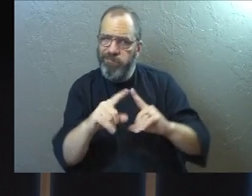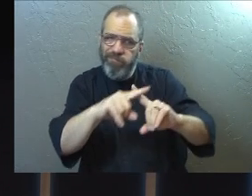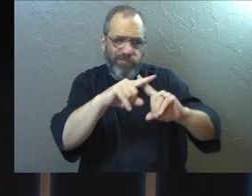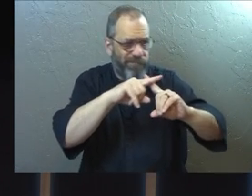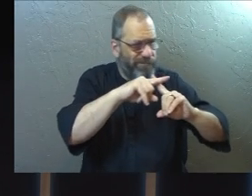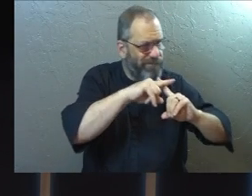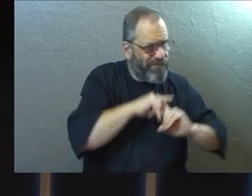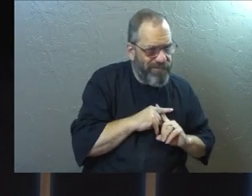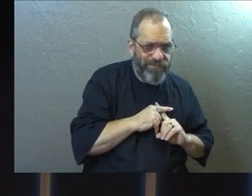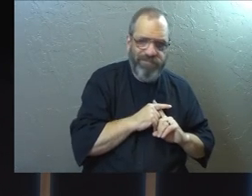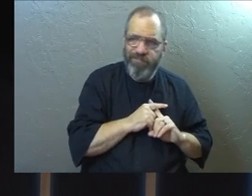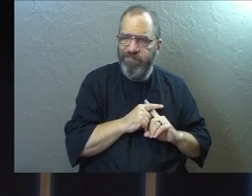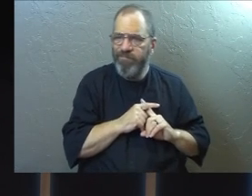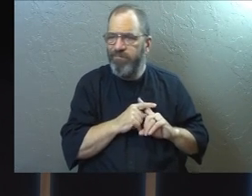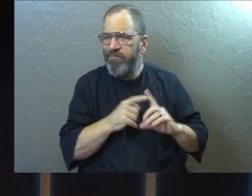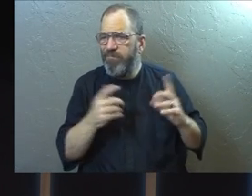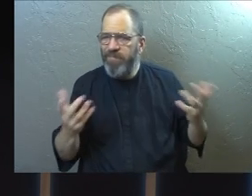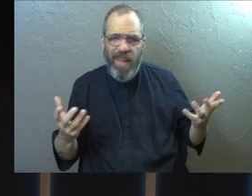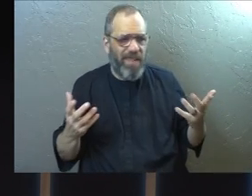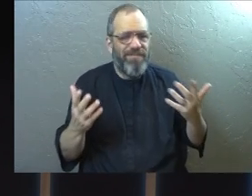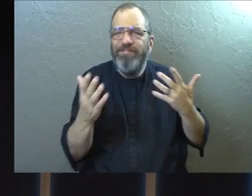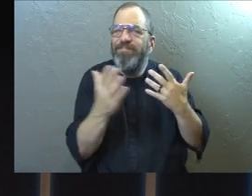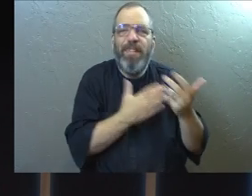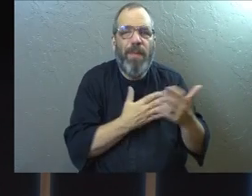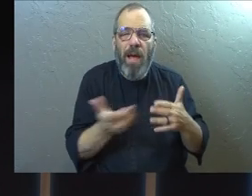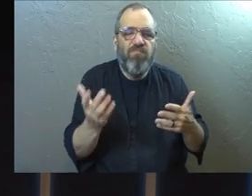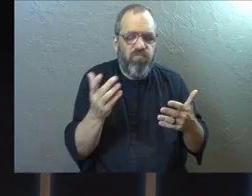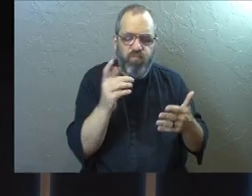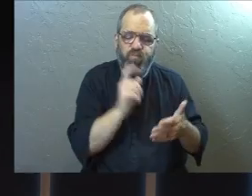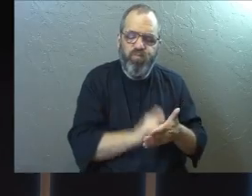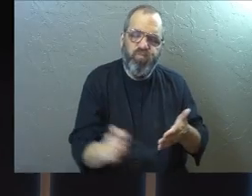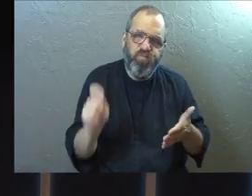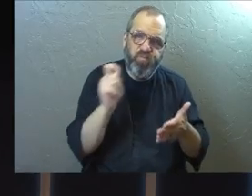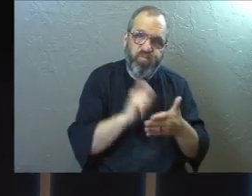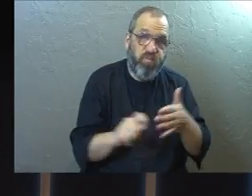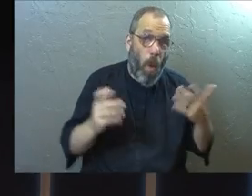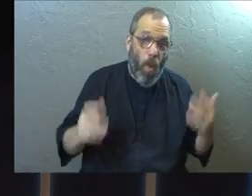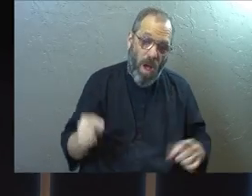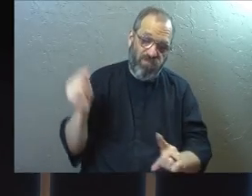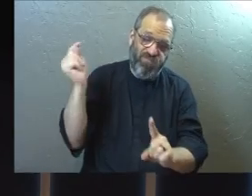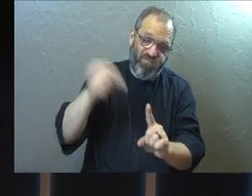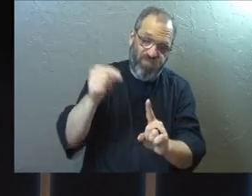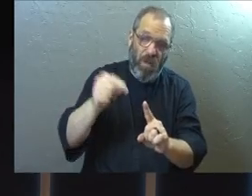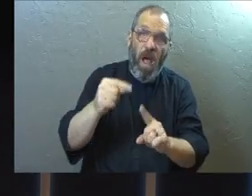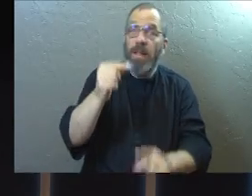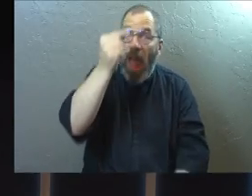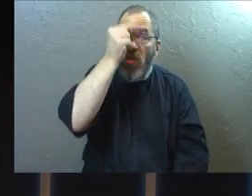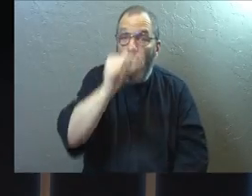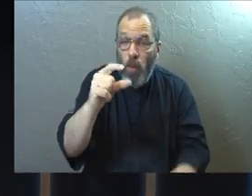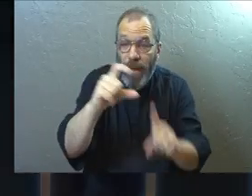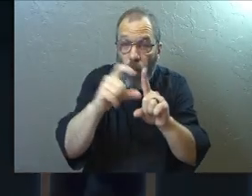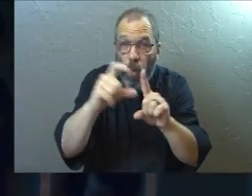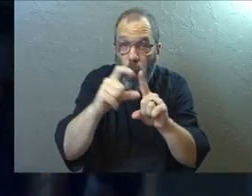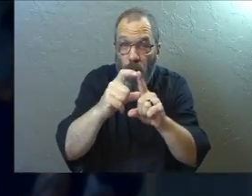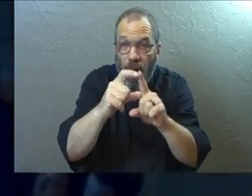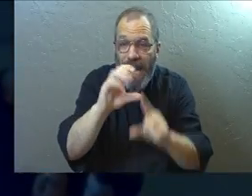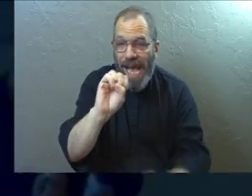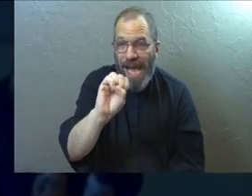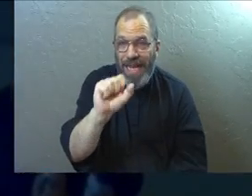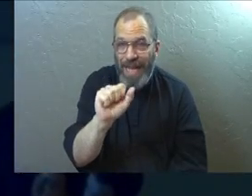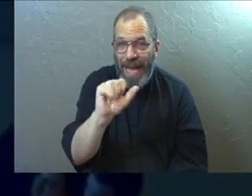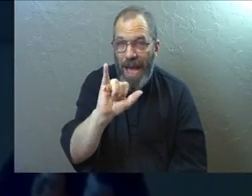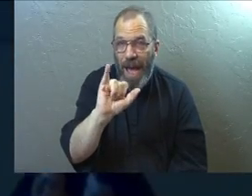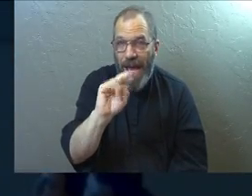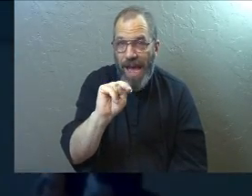has become their Savior, their Lord, their King. He's writing specifically to the actual Greek words here is the saints